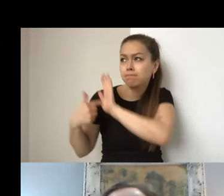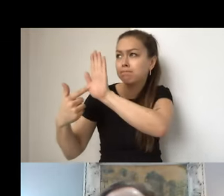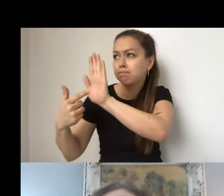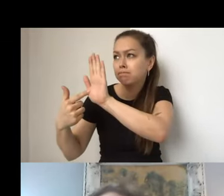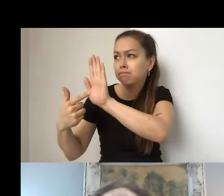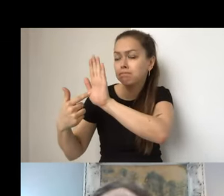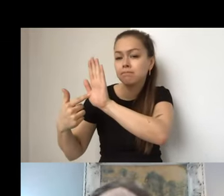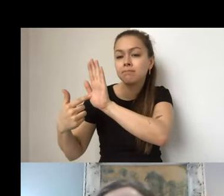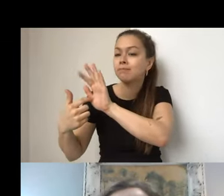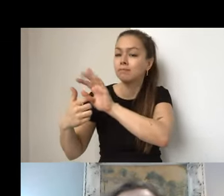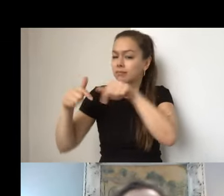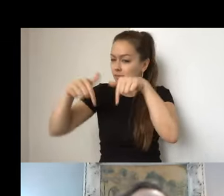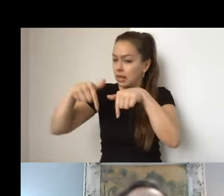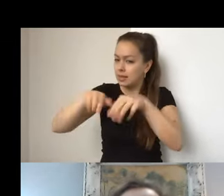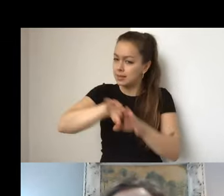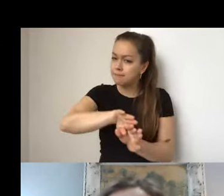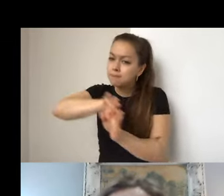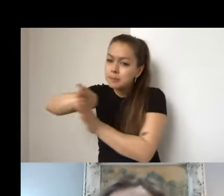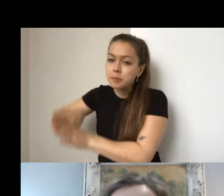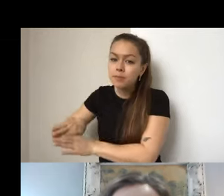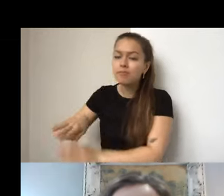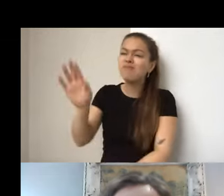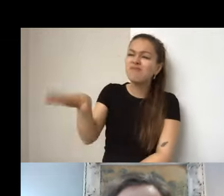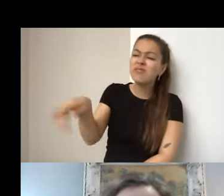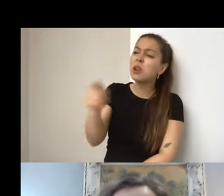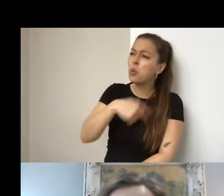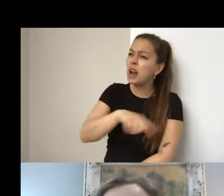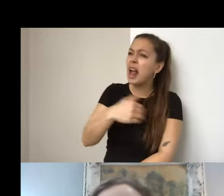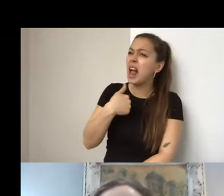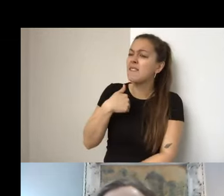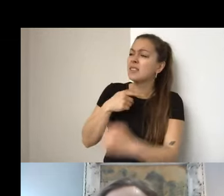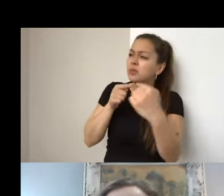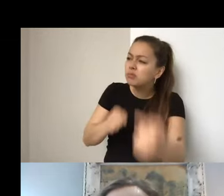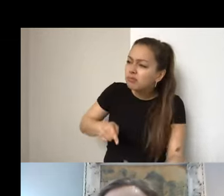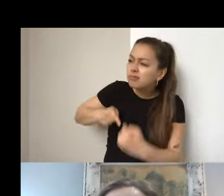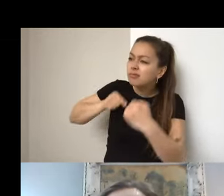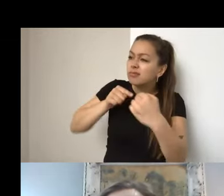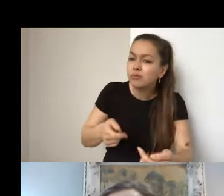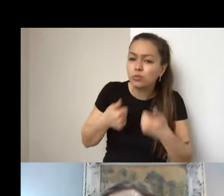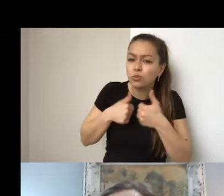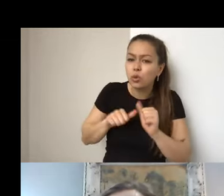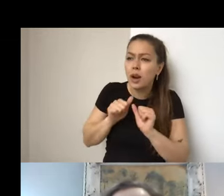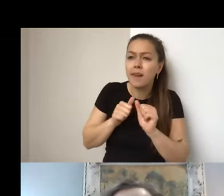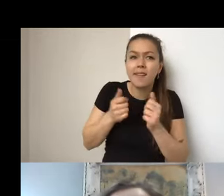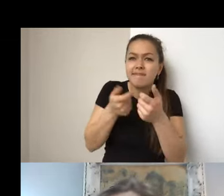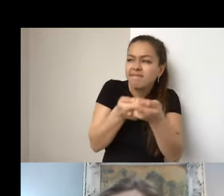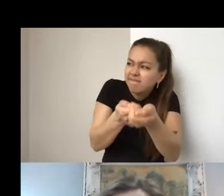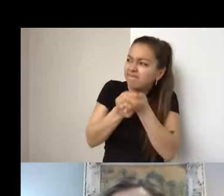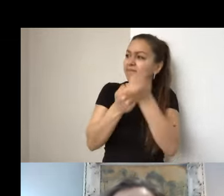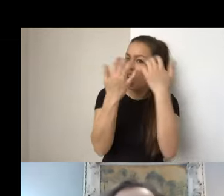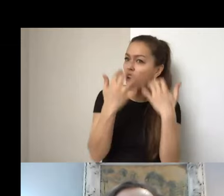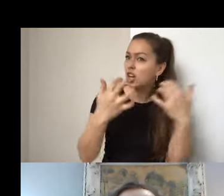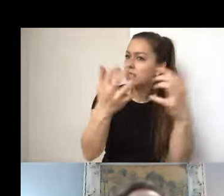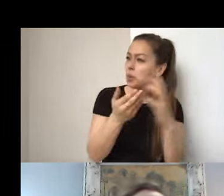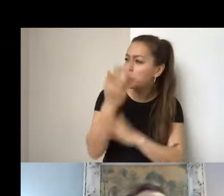say, we're having trouble engaging audiences through our website. And we're looking to find solutions